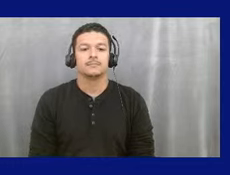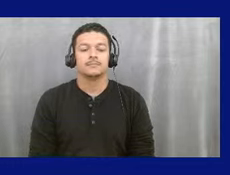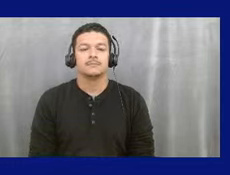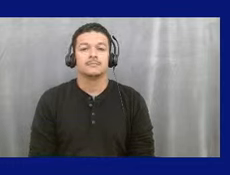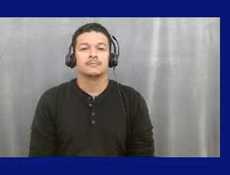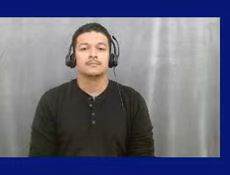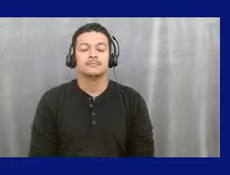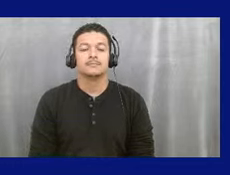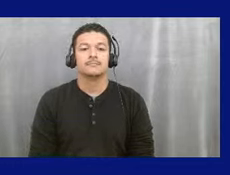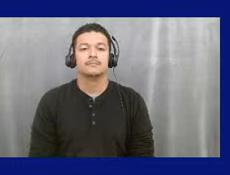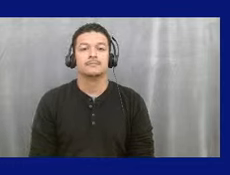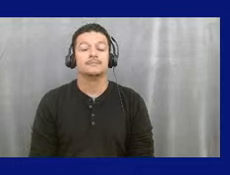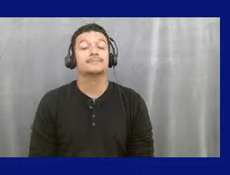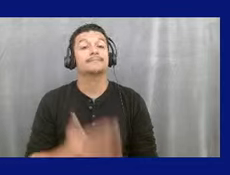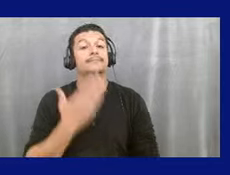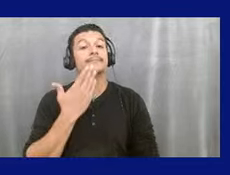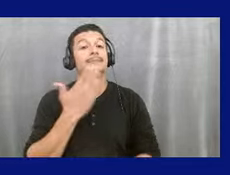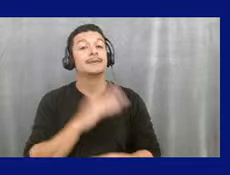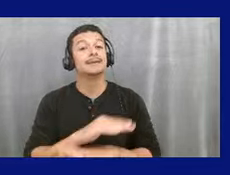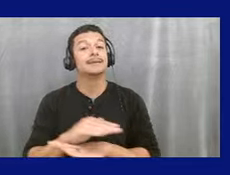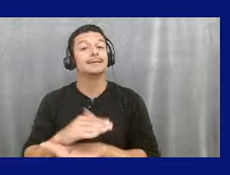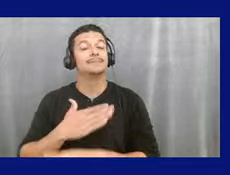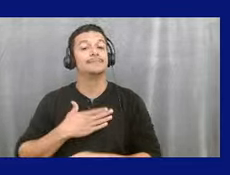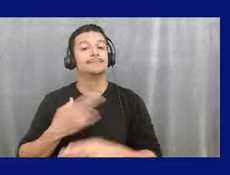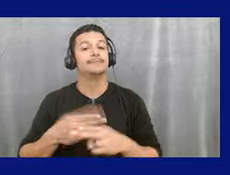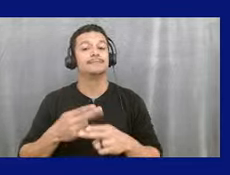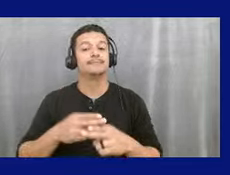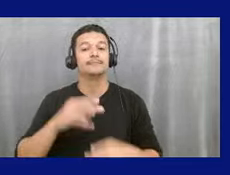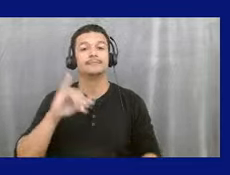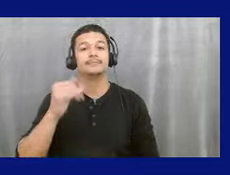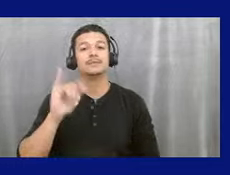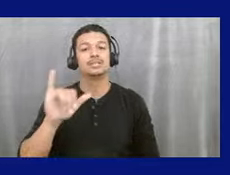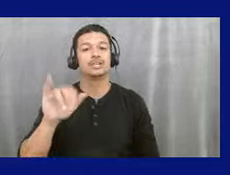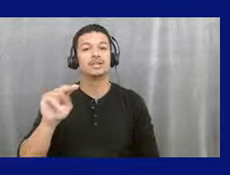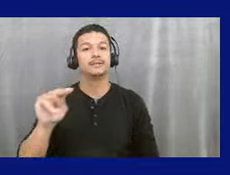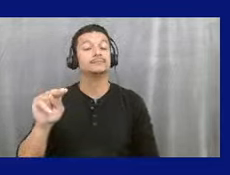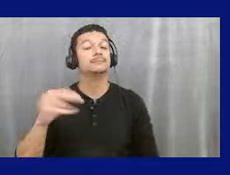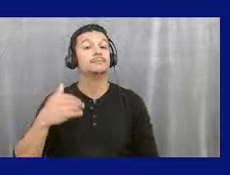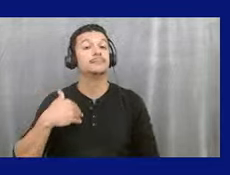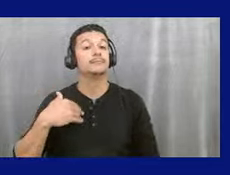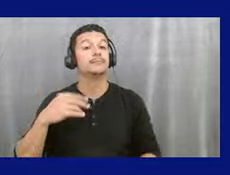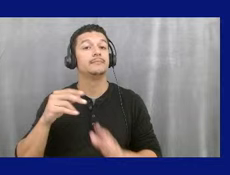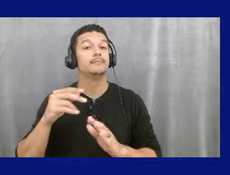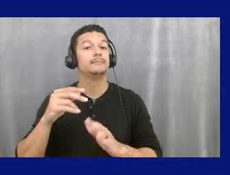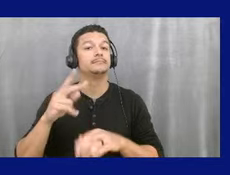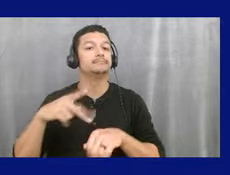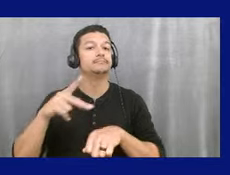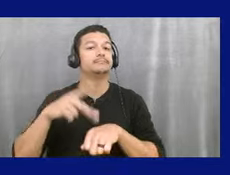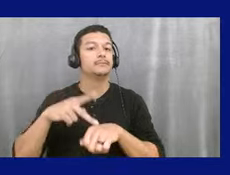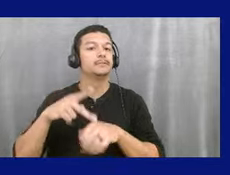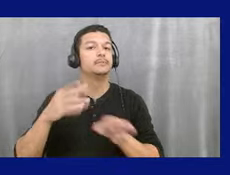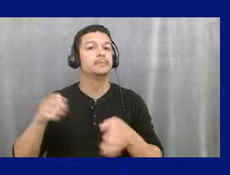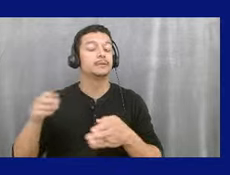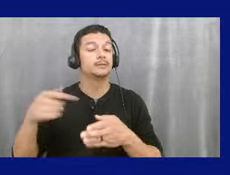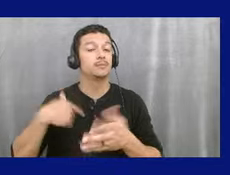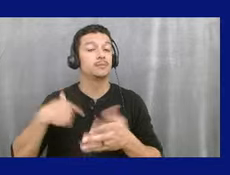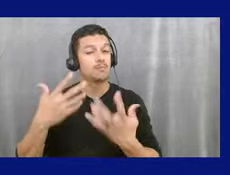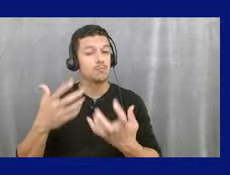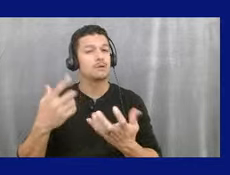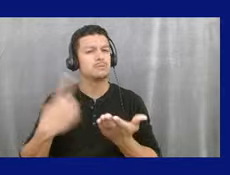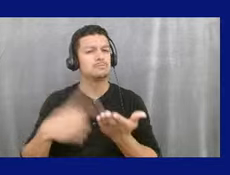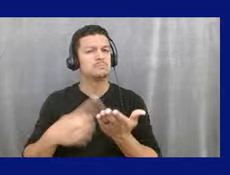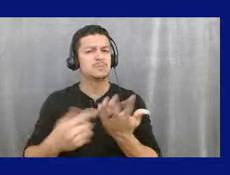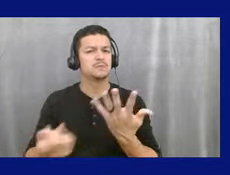Good evening. Um, my name is Jay Yoon Kim, principal planner. Um, so we like to go over with a few things